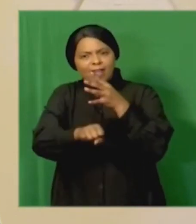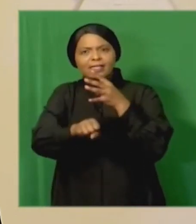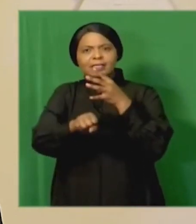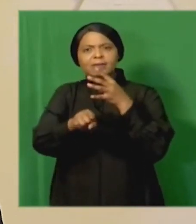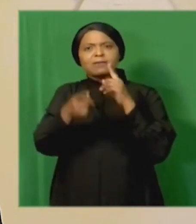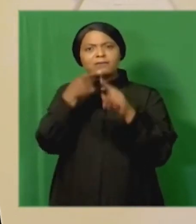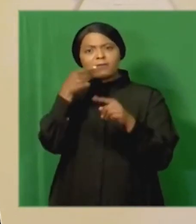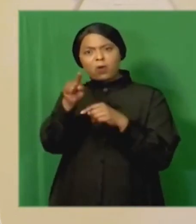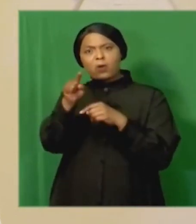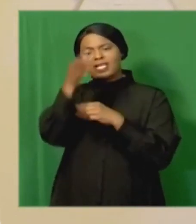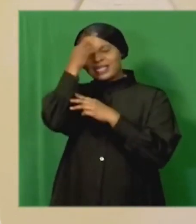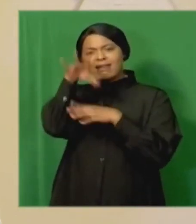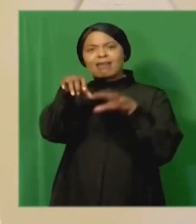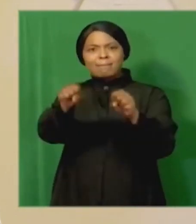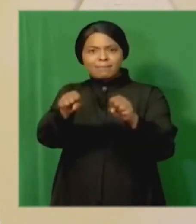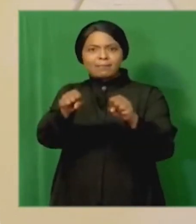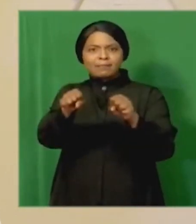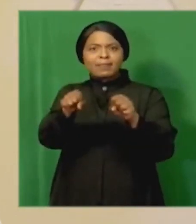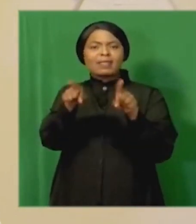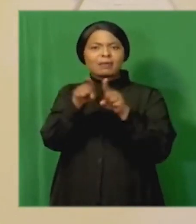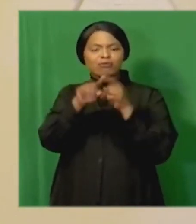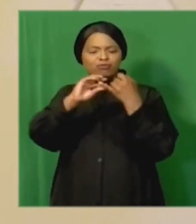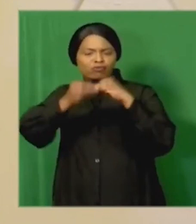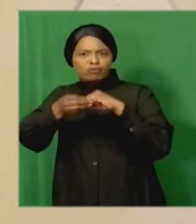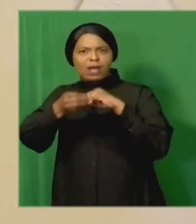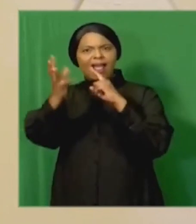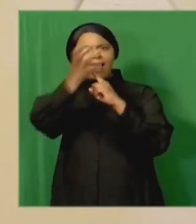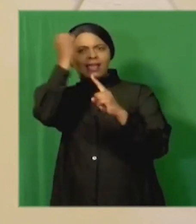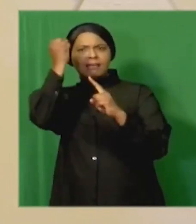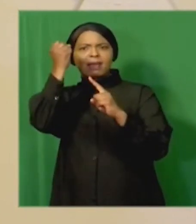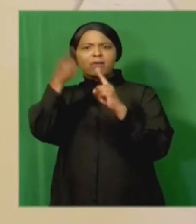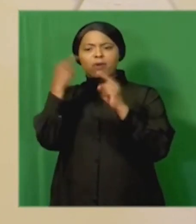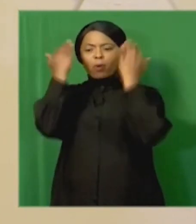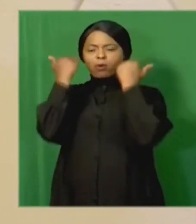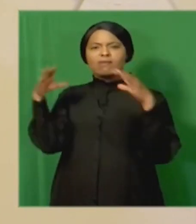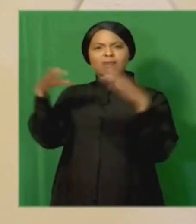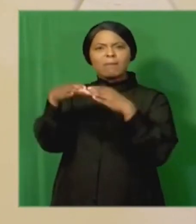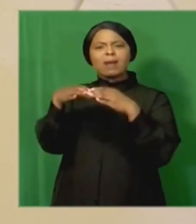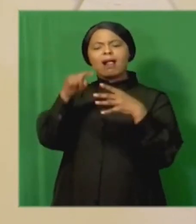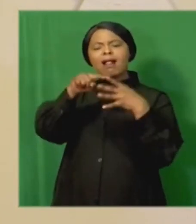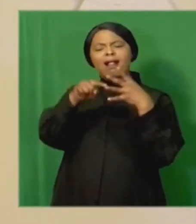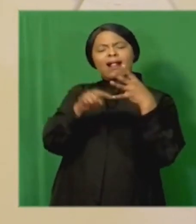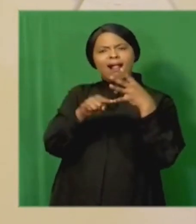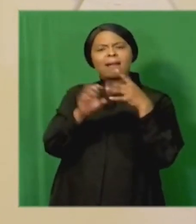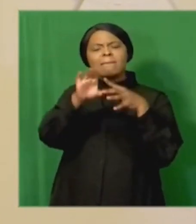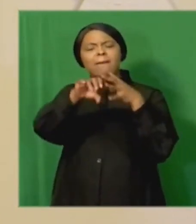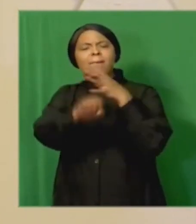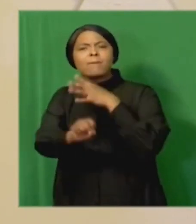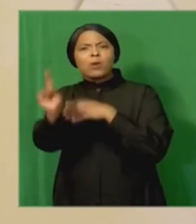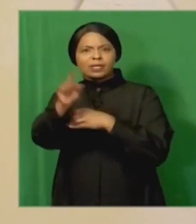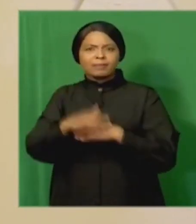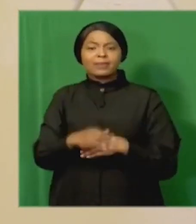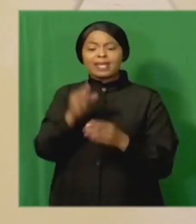Inquiry into State Capture in fulfilment of an order by the judiciary. The submission